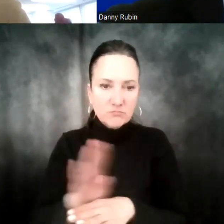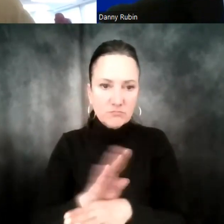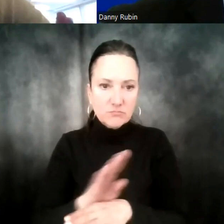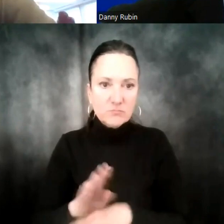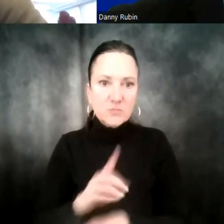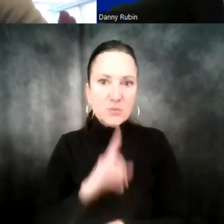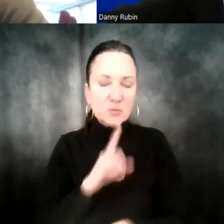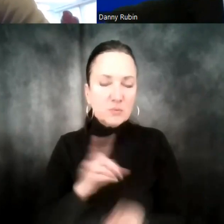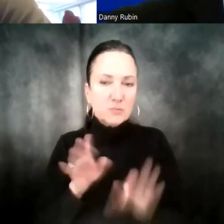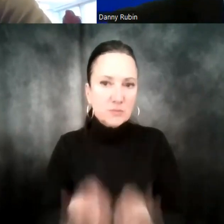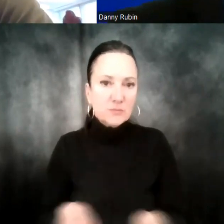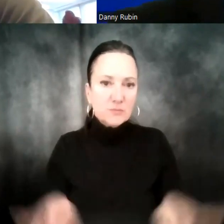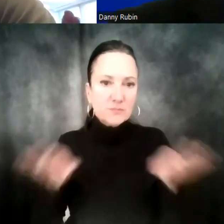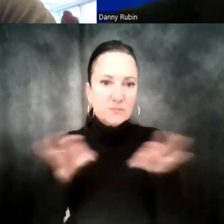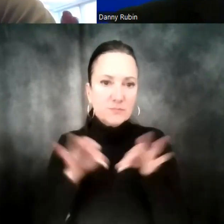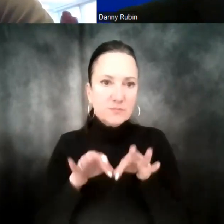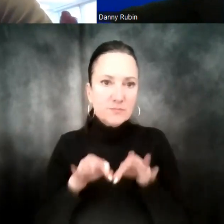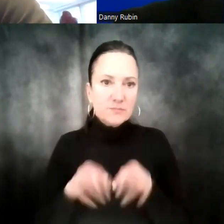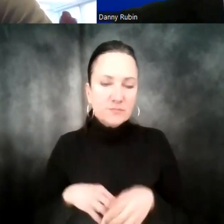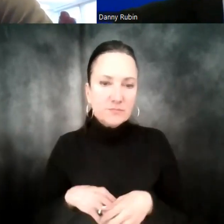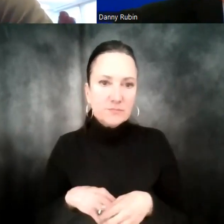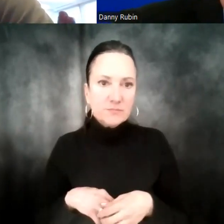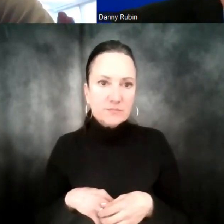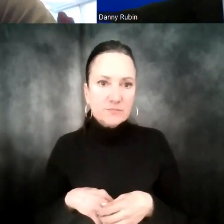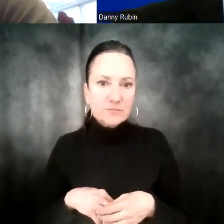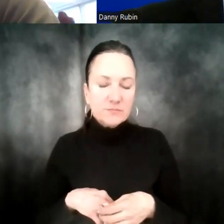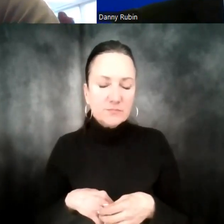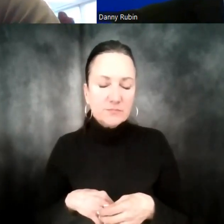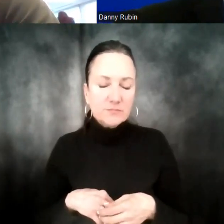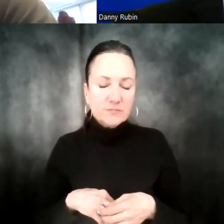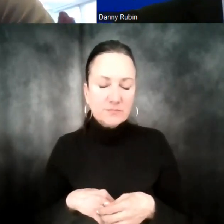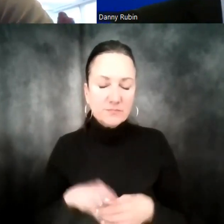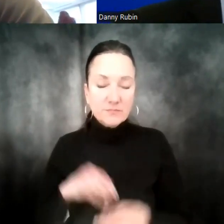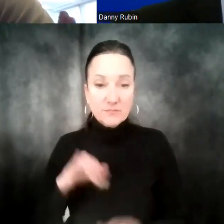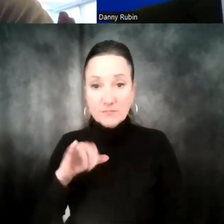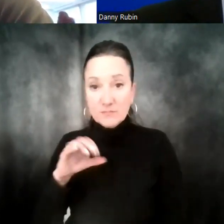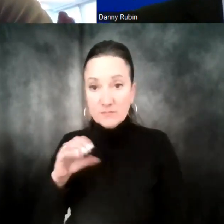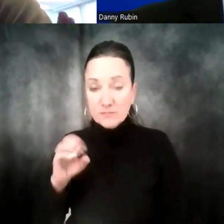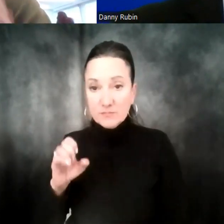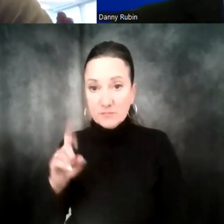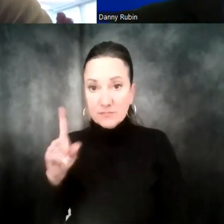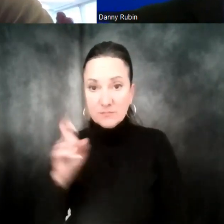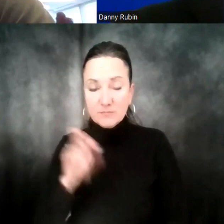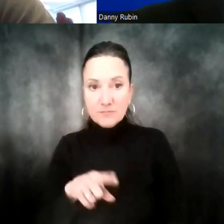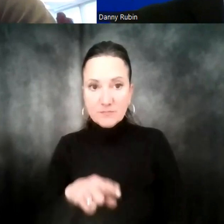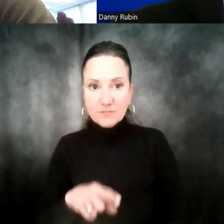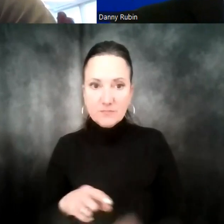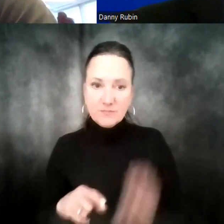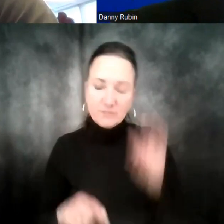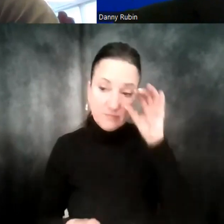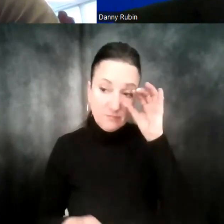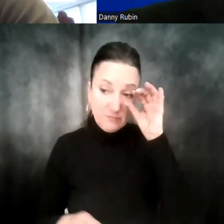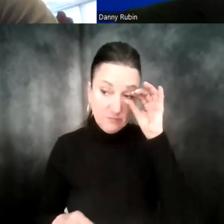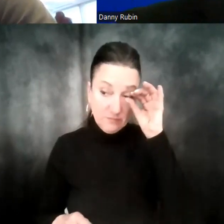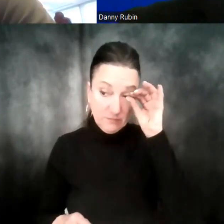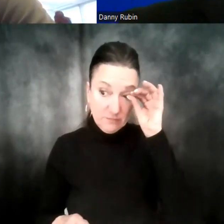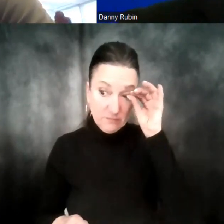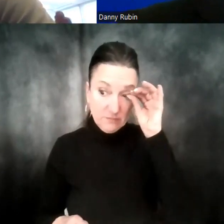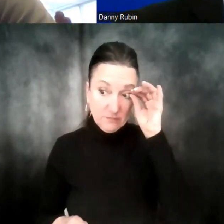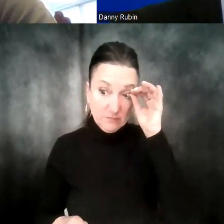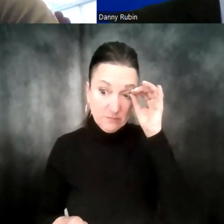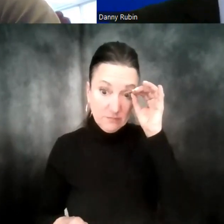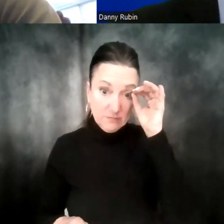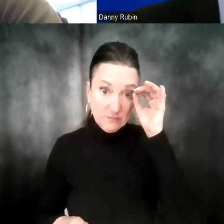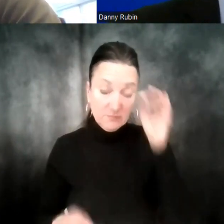critical. I love that. We had a question from Joe Crispin, and it's a good question just about education. So, I know your